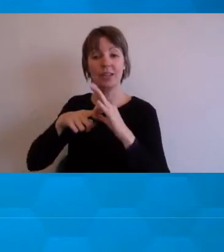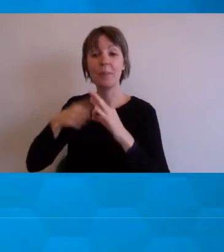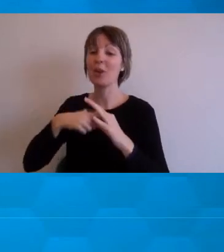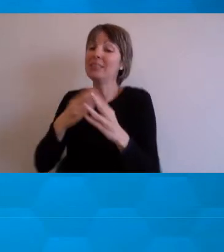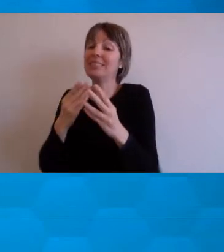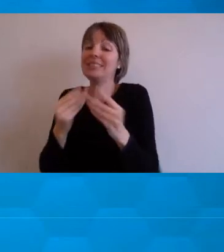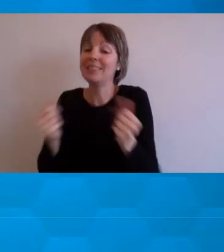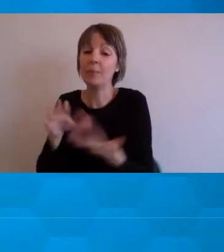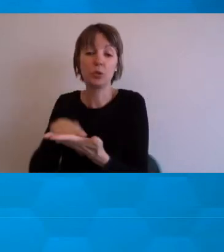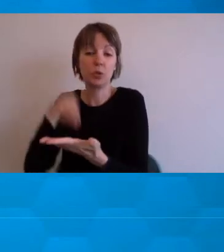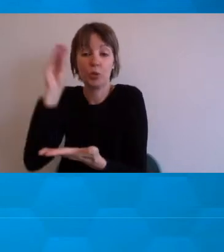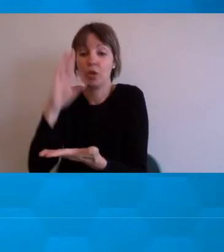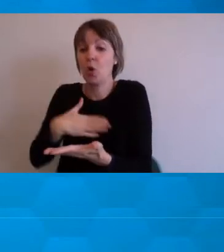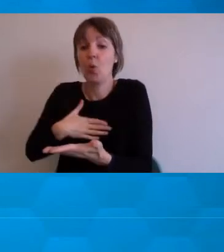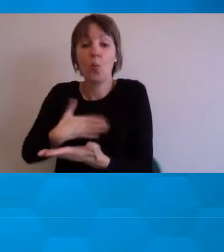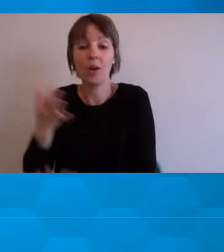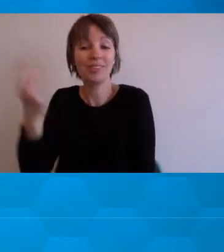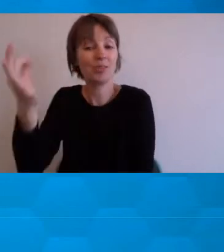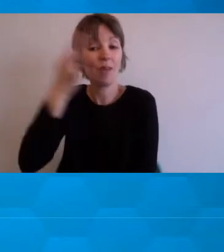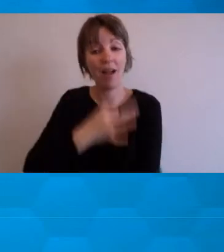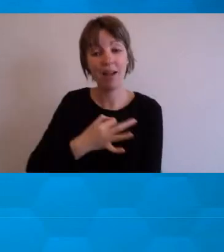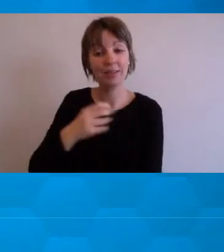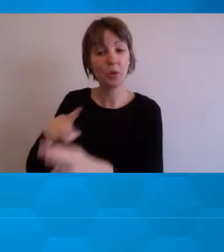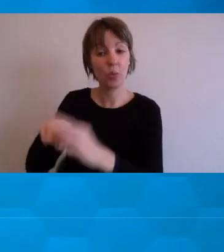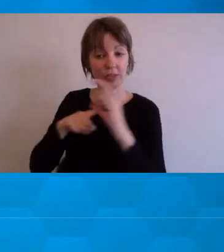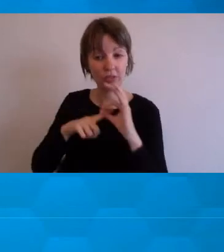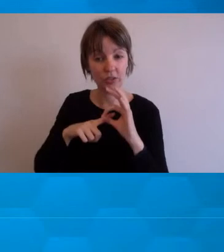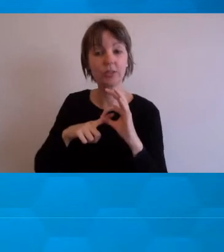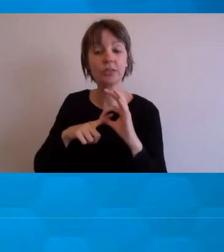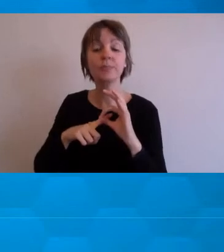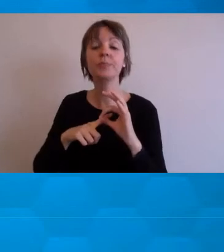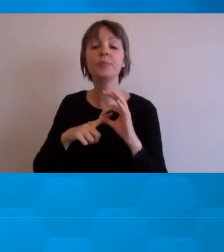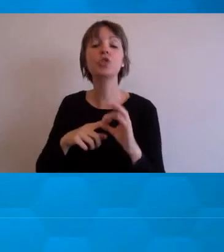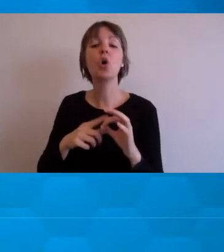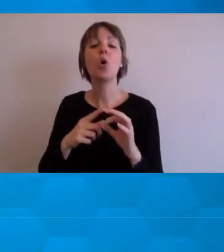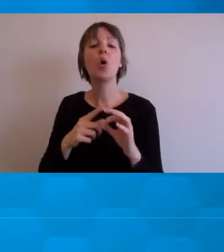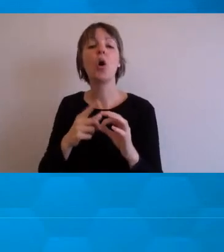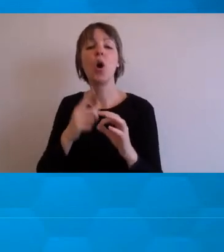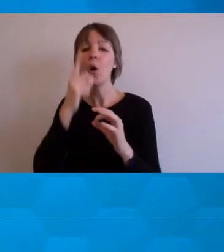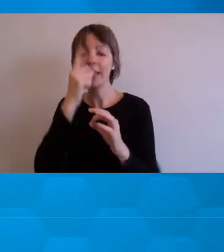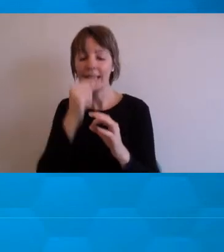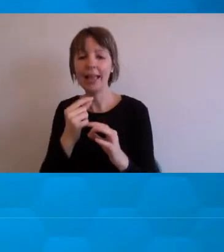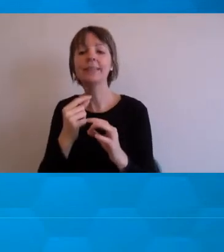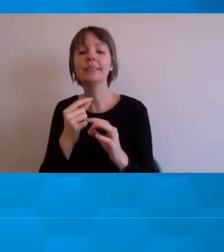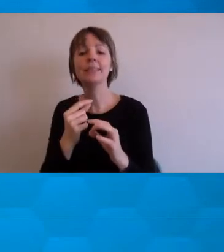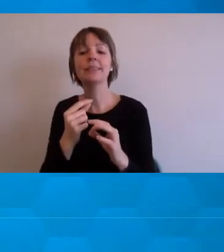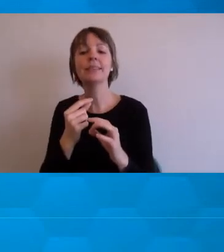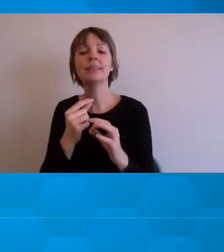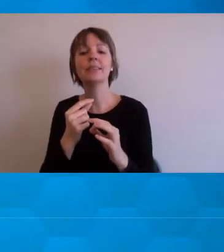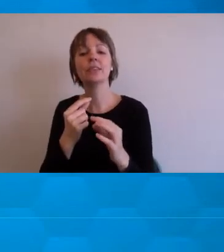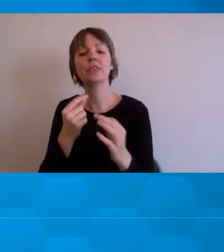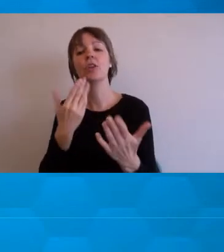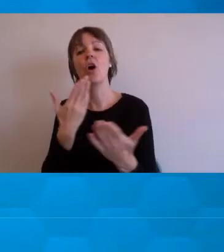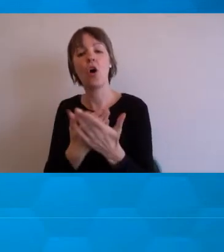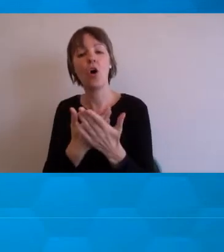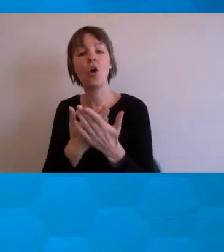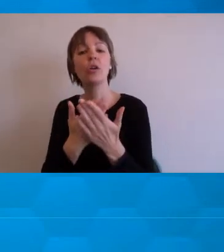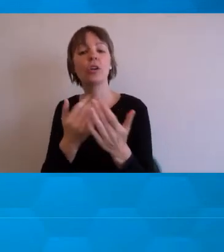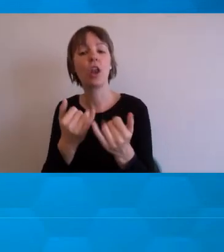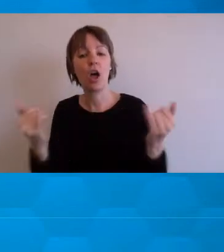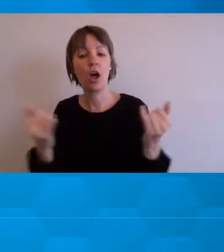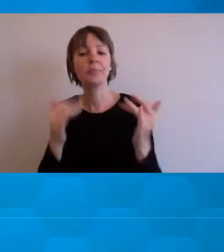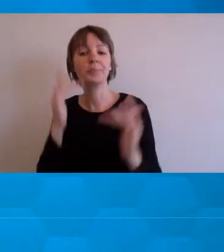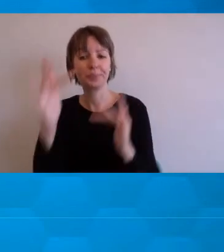necessarily want to ask some questions. So I always have an anonymous padlet on my course, where I ask people to give